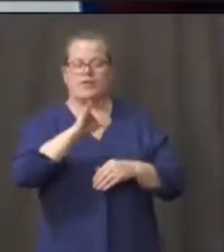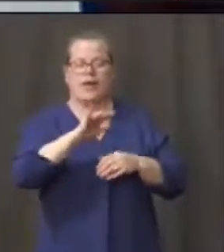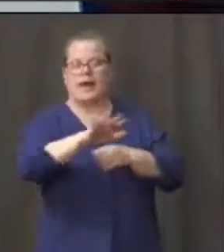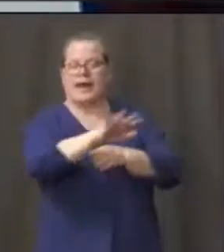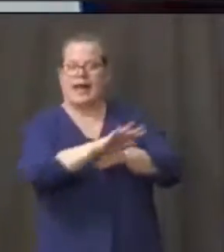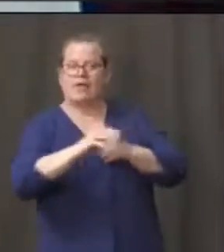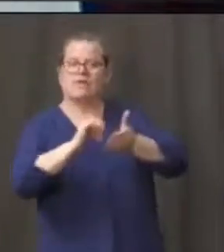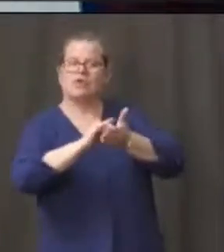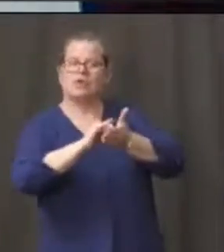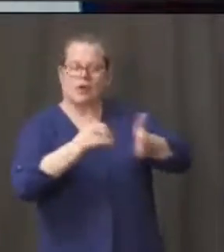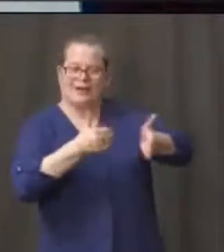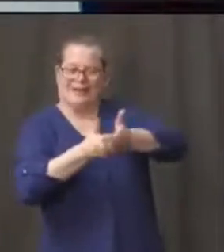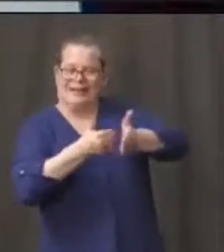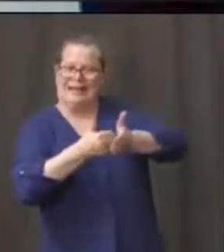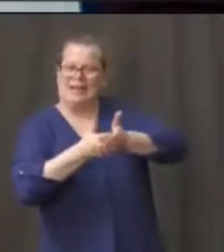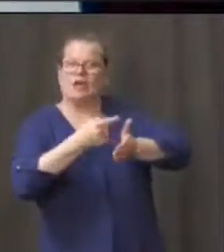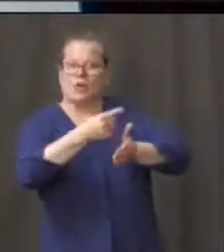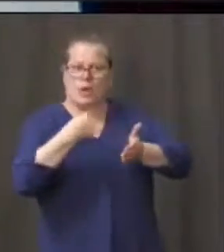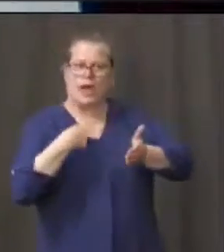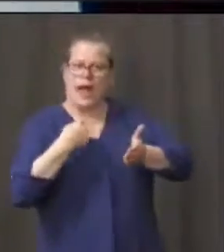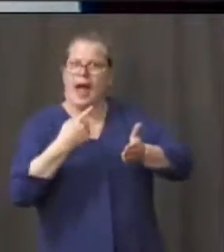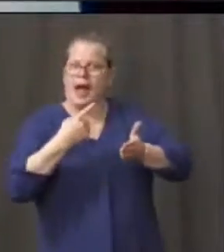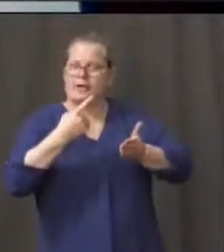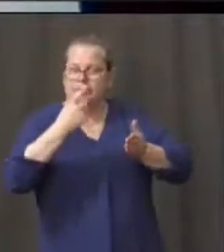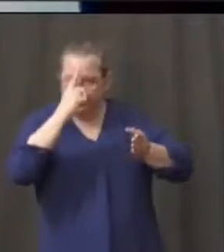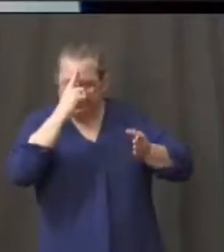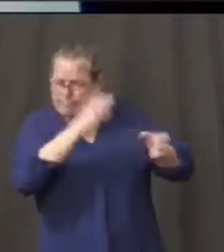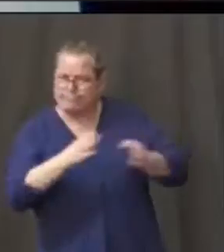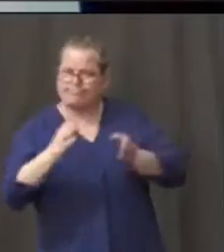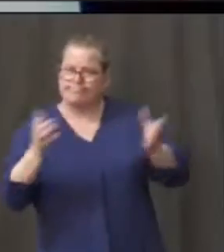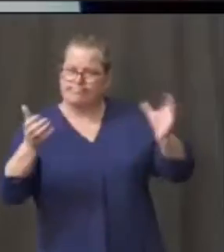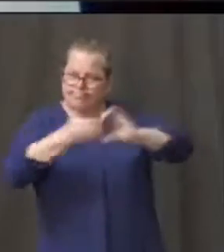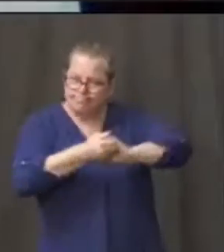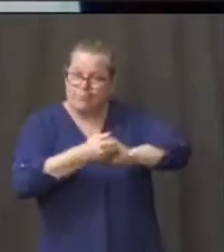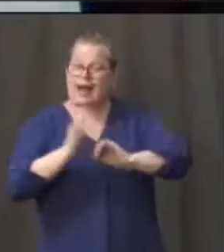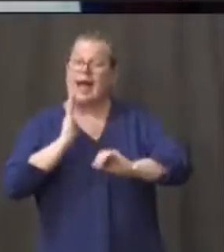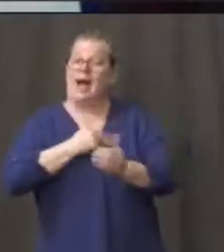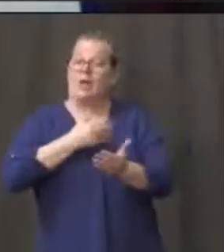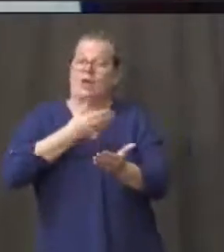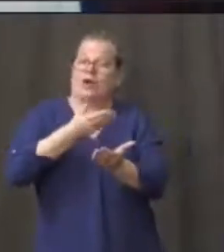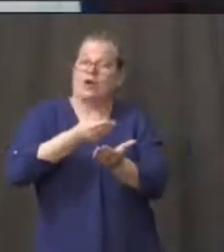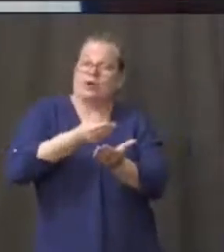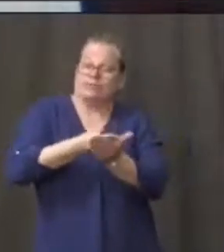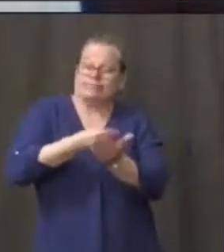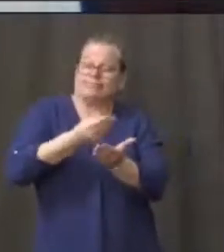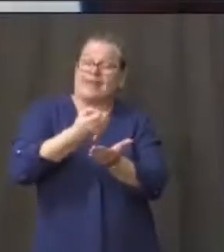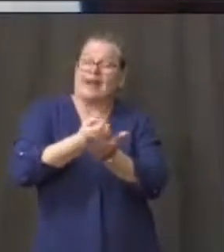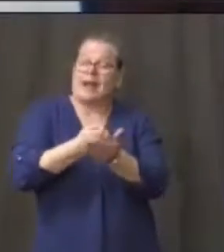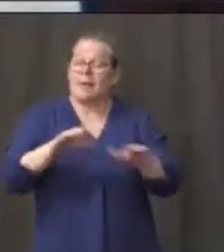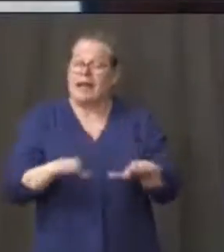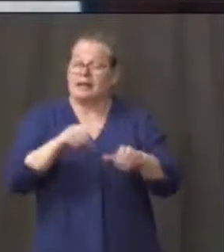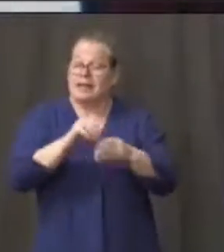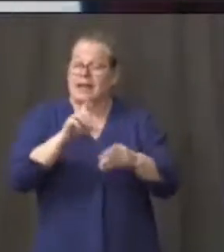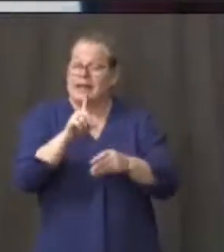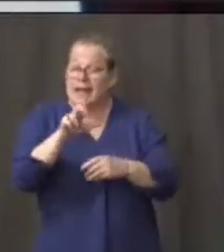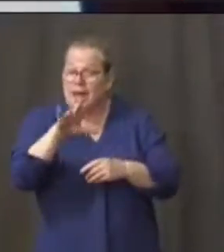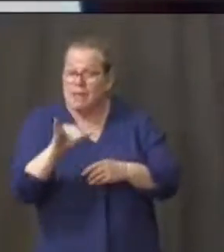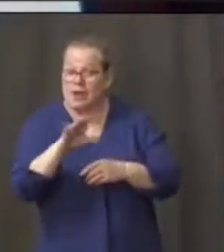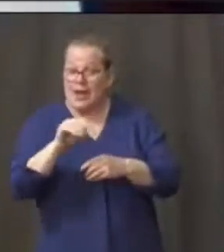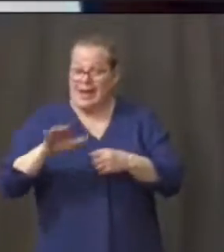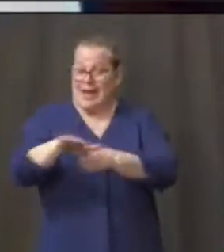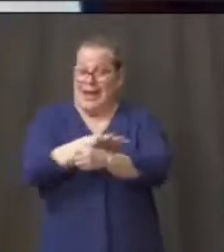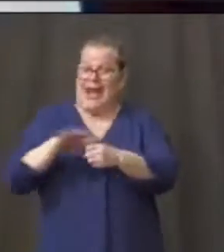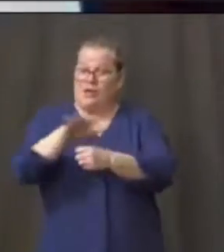Odell and really about 50% of our economic activity that goes on in Danbury and the greater Danbury area,